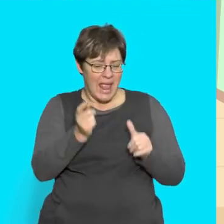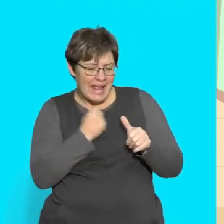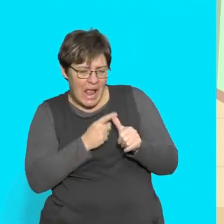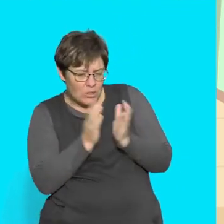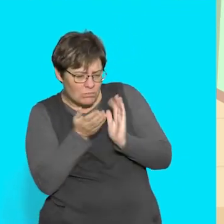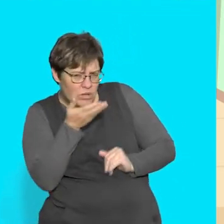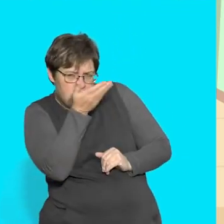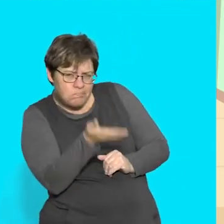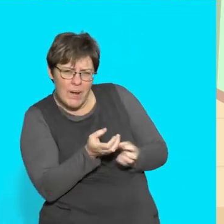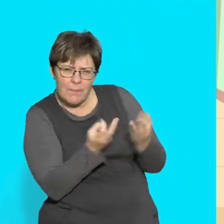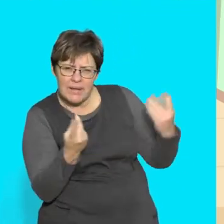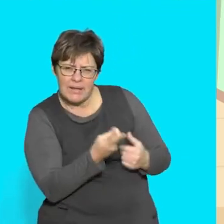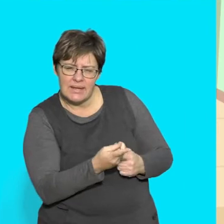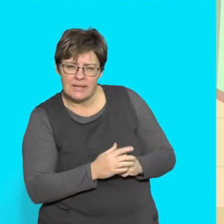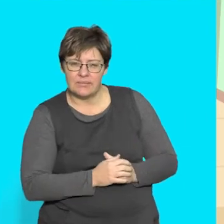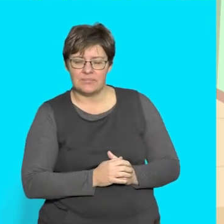count?